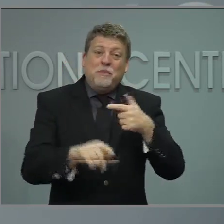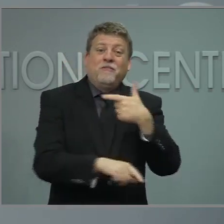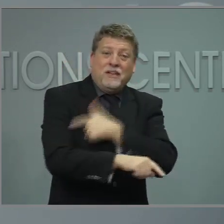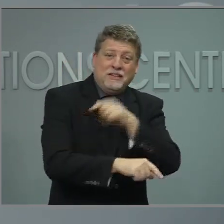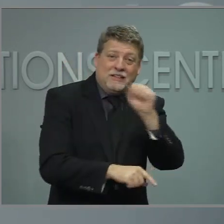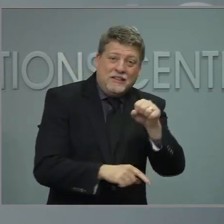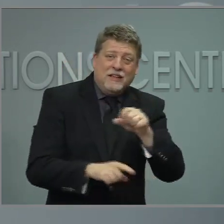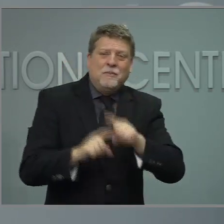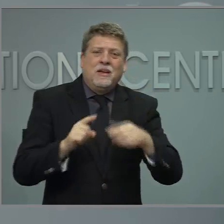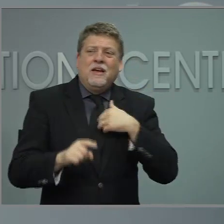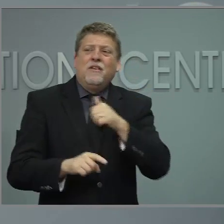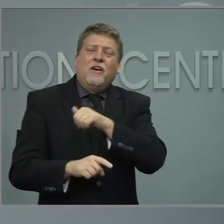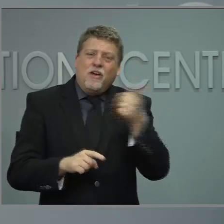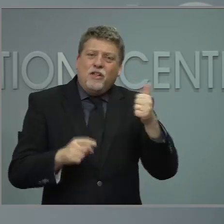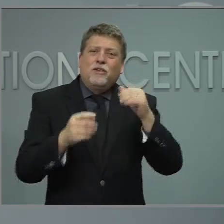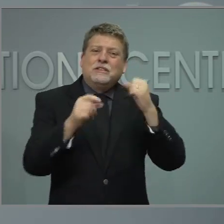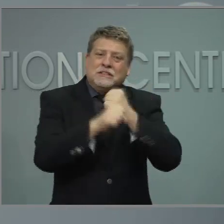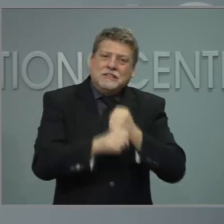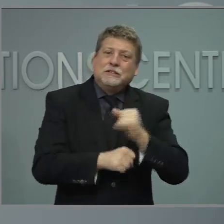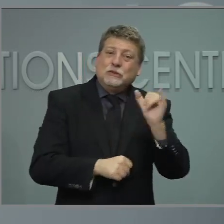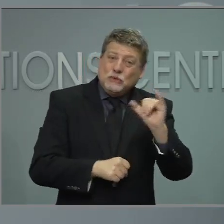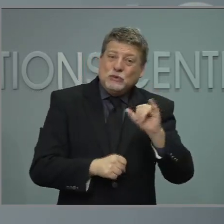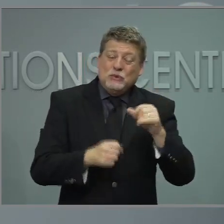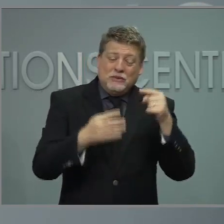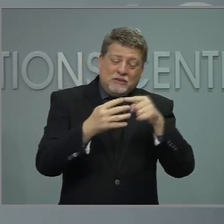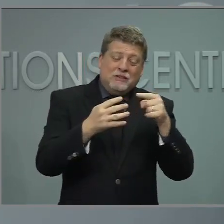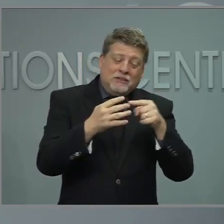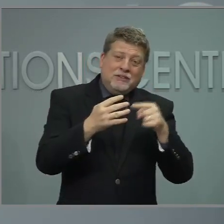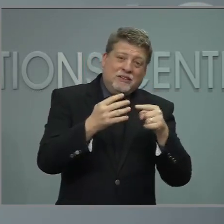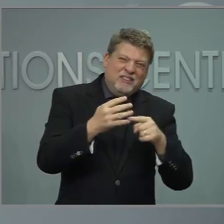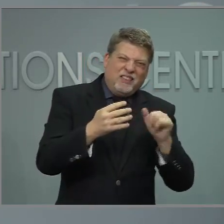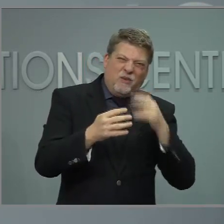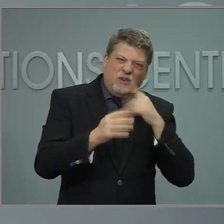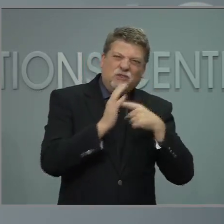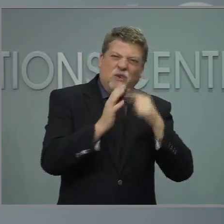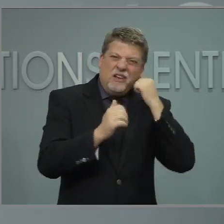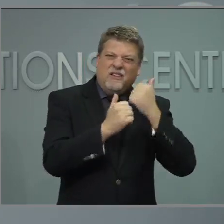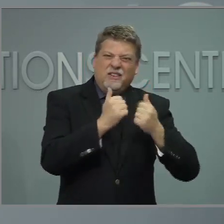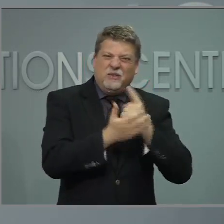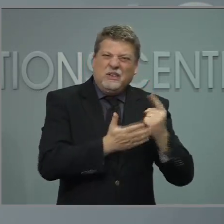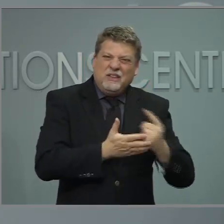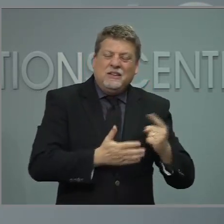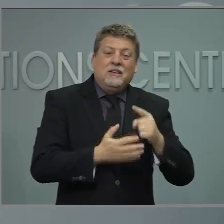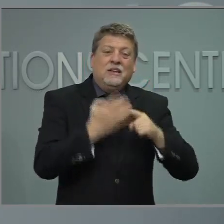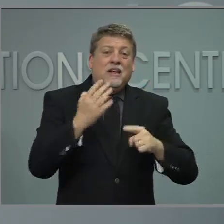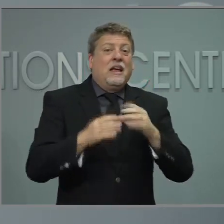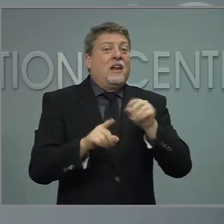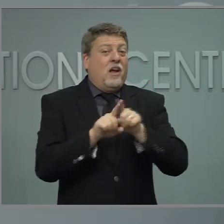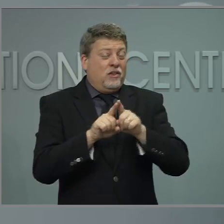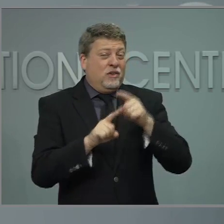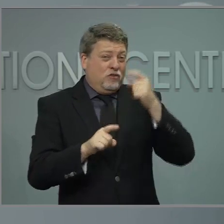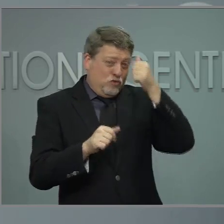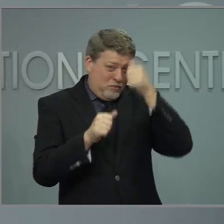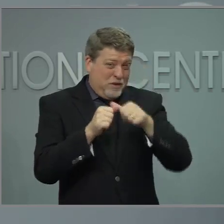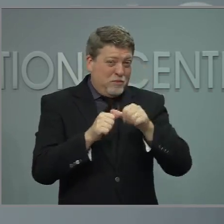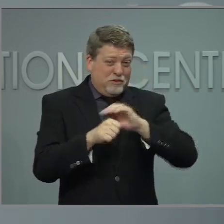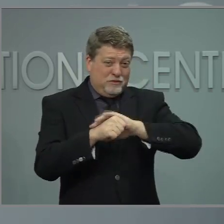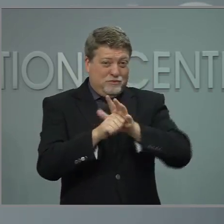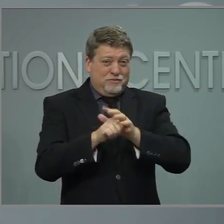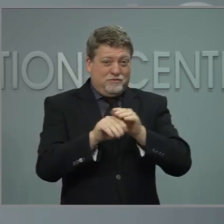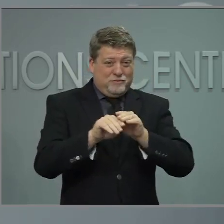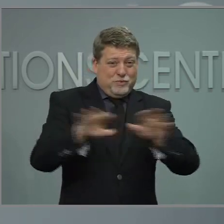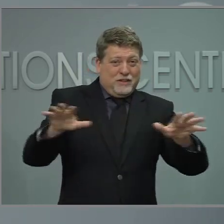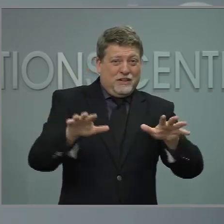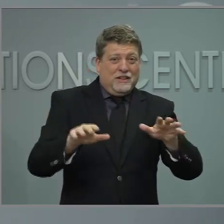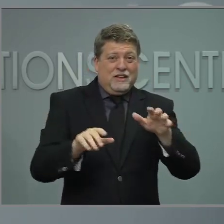metrics that we've looked at since the beginning of this pandemic and the amount of viral spread. And we have to remember the wild card in all of this is that the virus